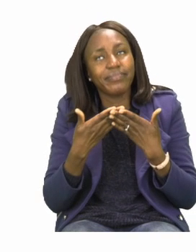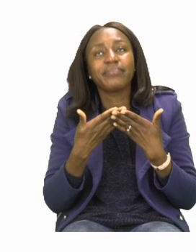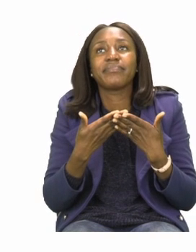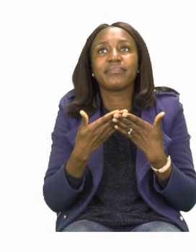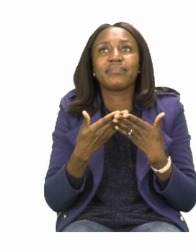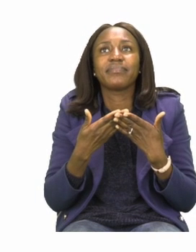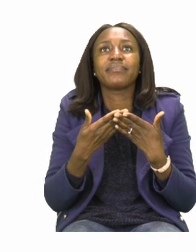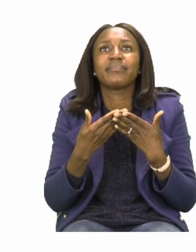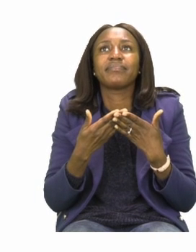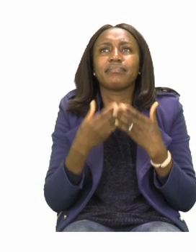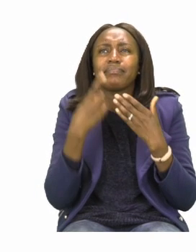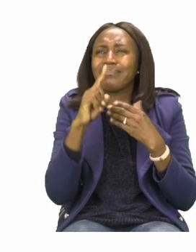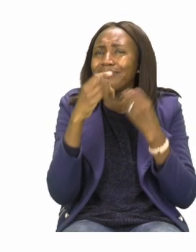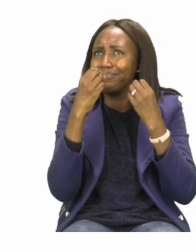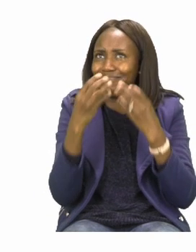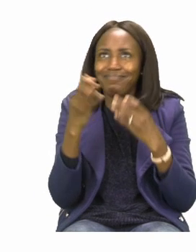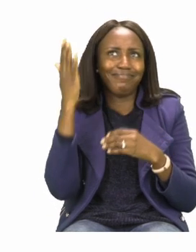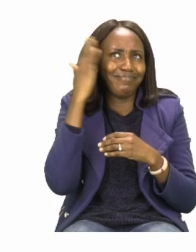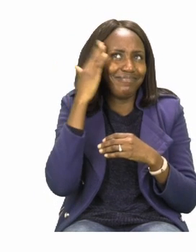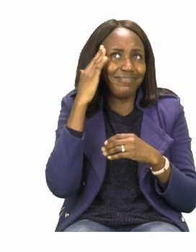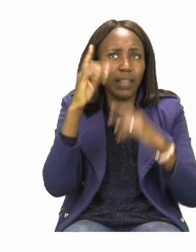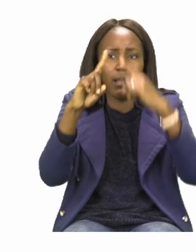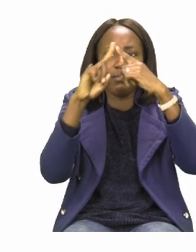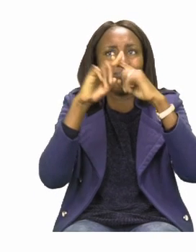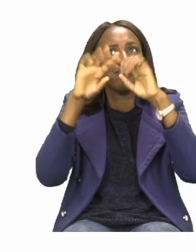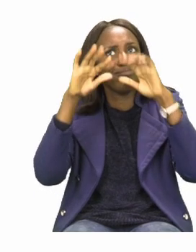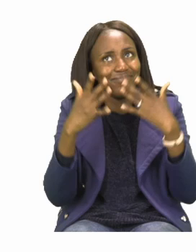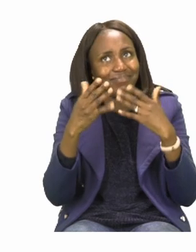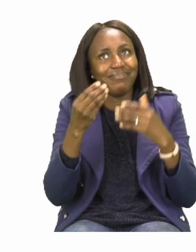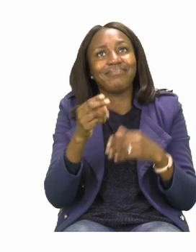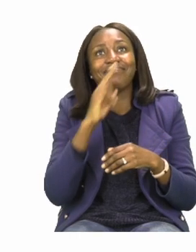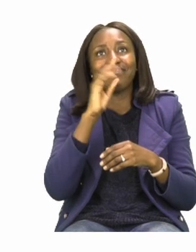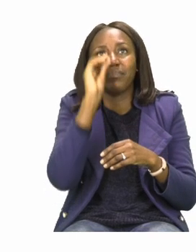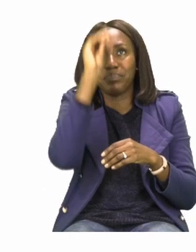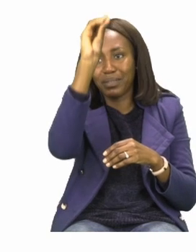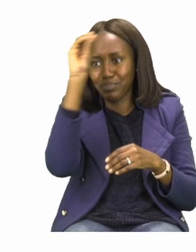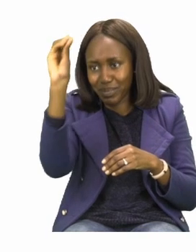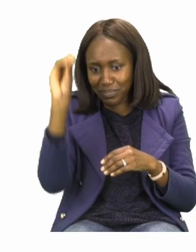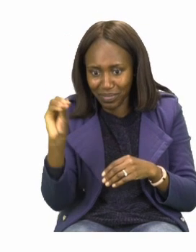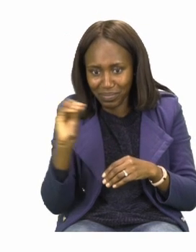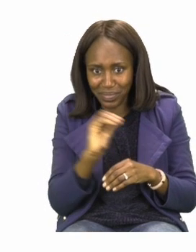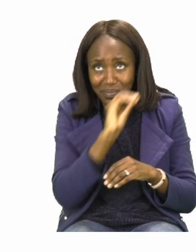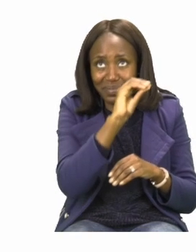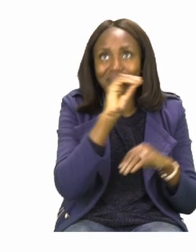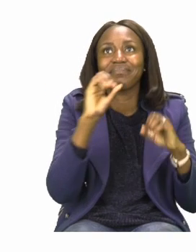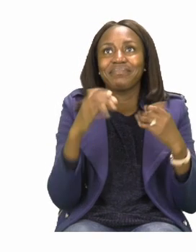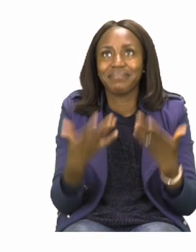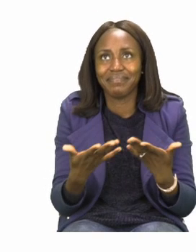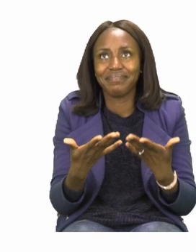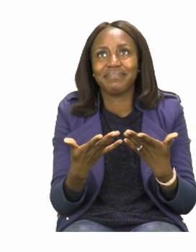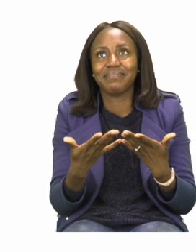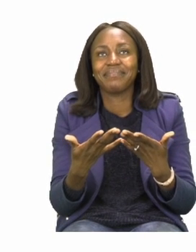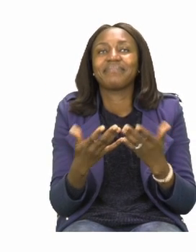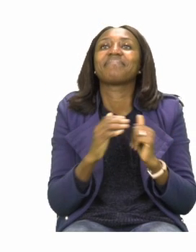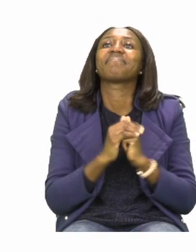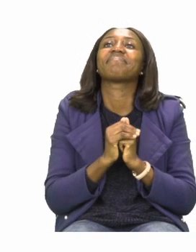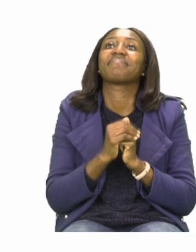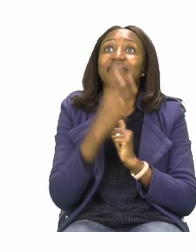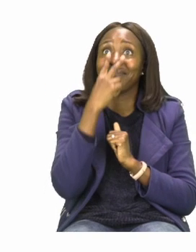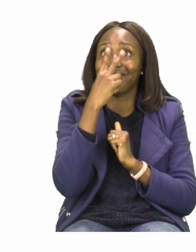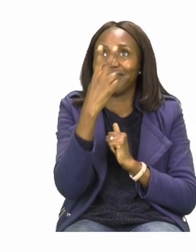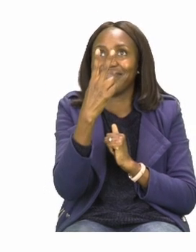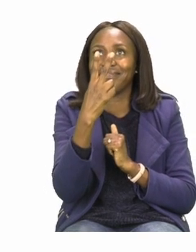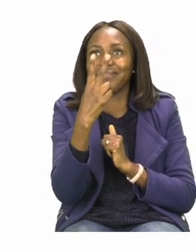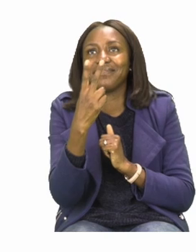most of you know by now what your answers are. So, take your time and I'll see you when you're done with both exercises